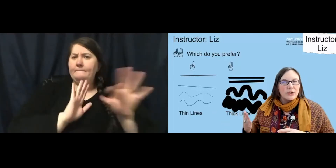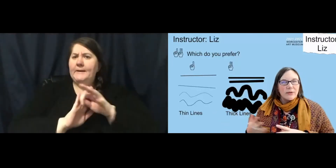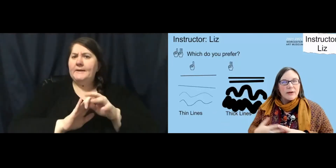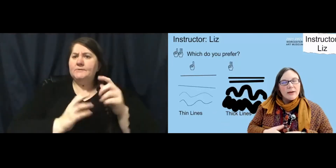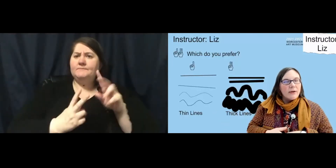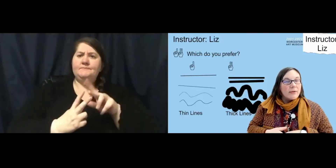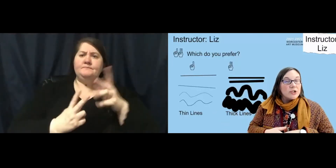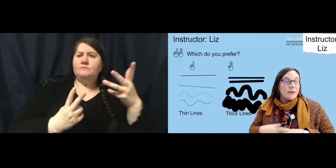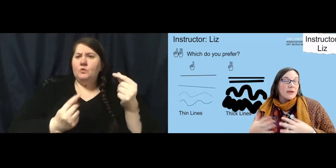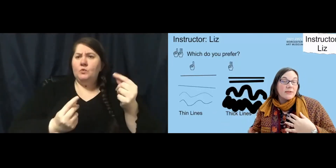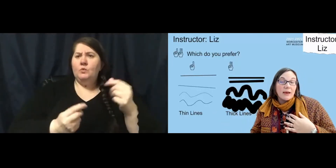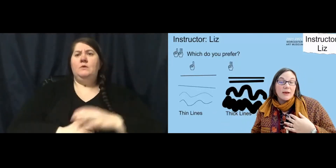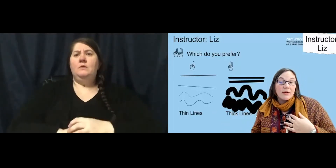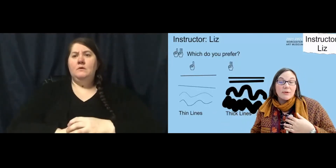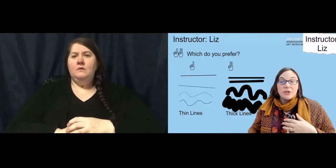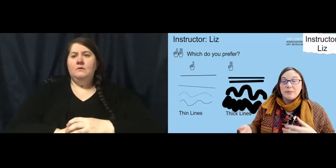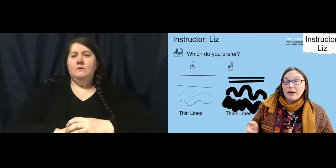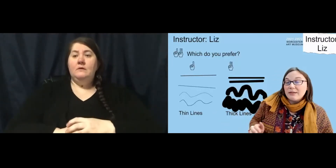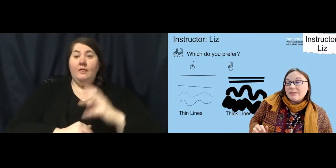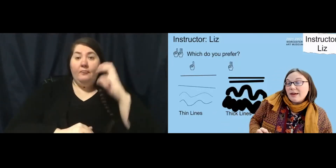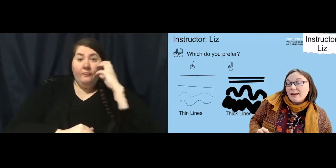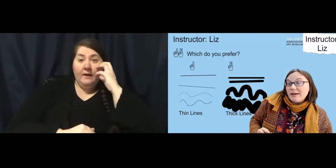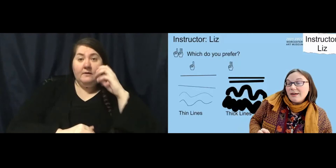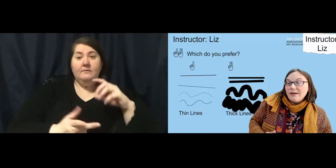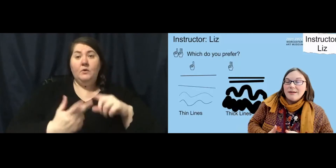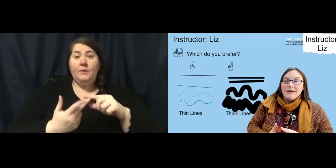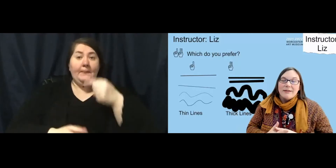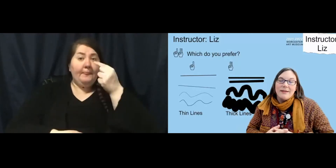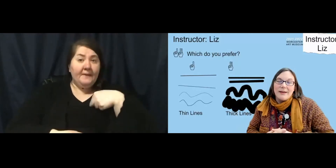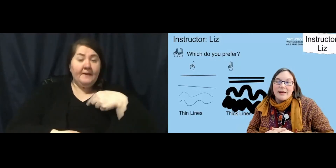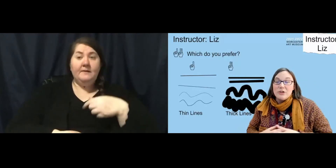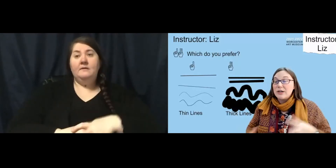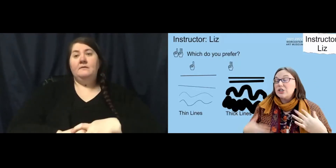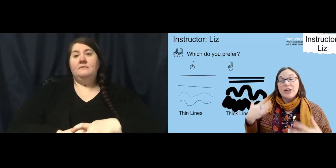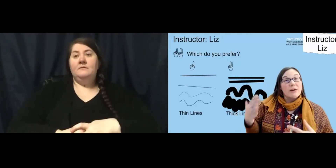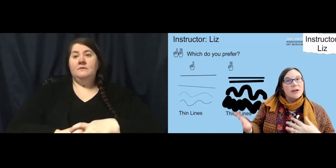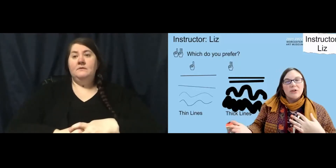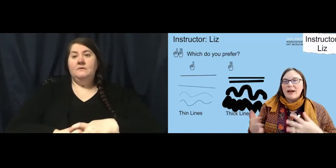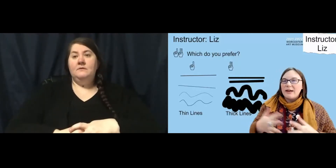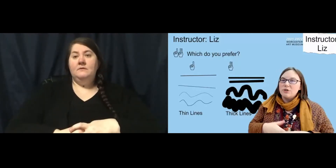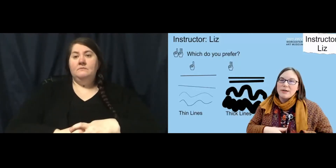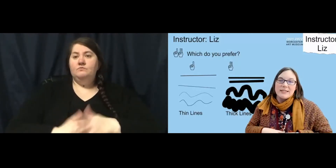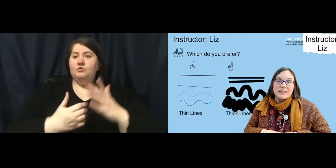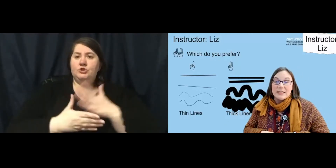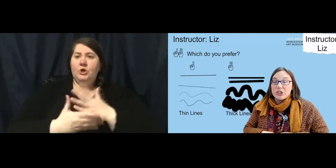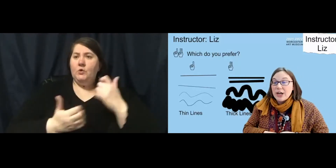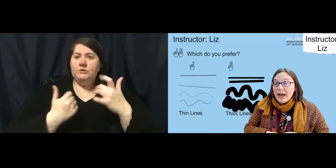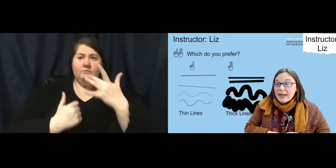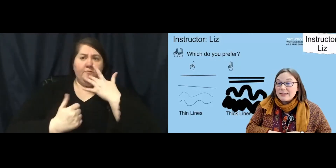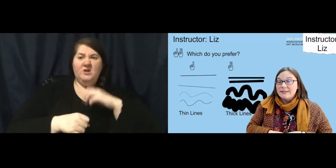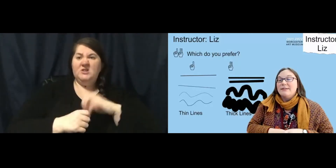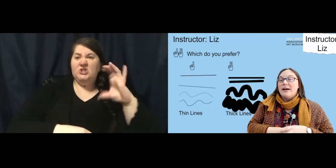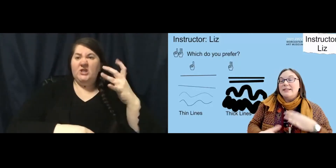the two? Would you pick thick? Would you pick thin? Yeah. You can share what your line of choice is in the